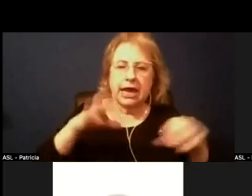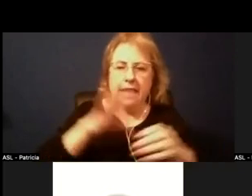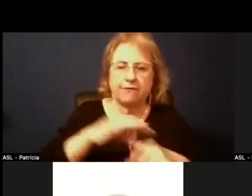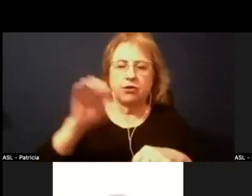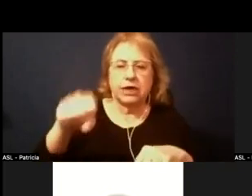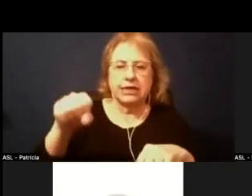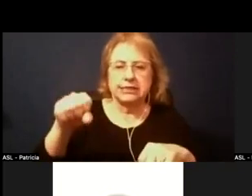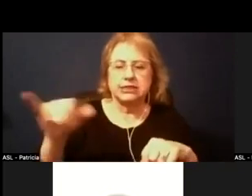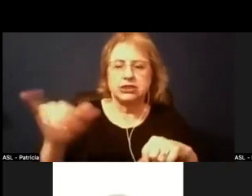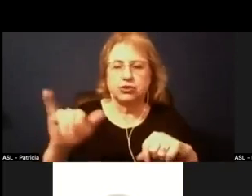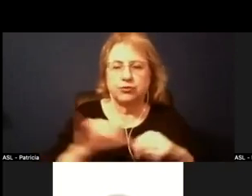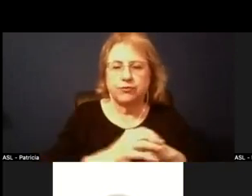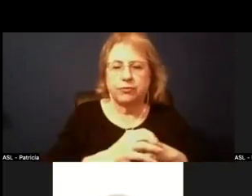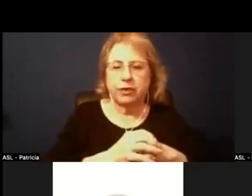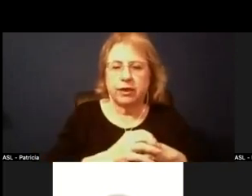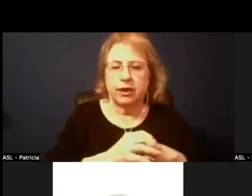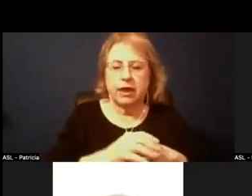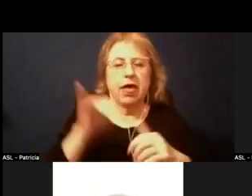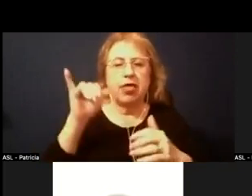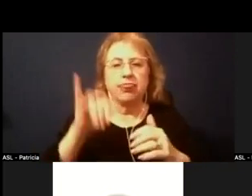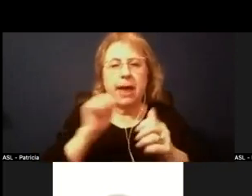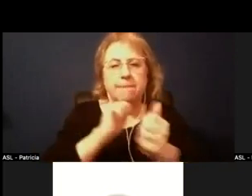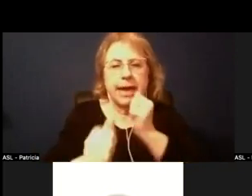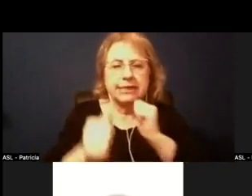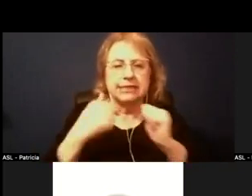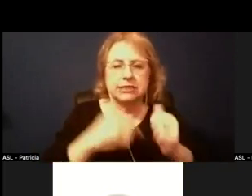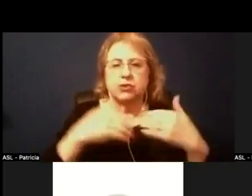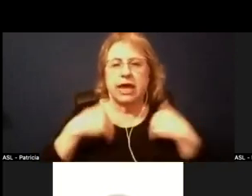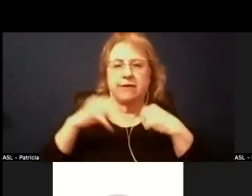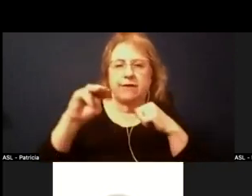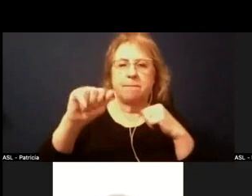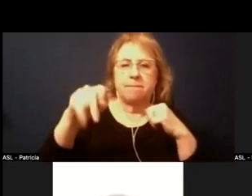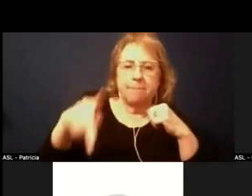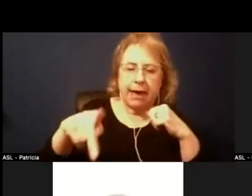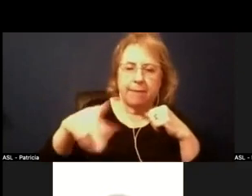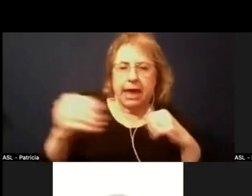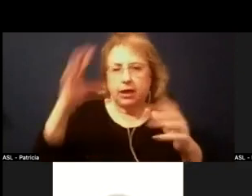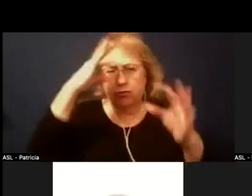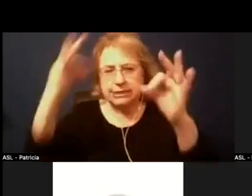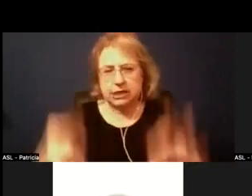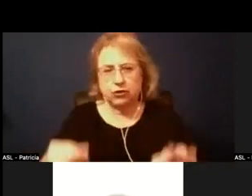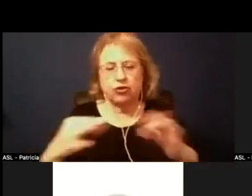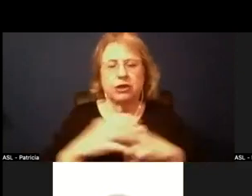so that passes and we have a map and a resolution thank you very much